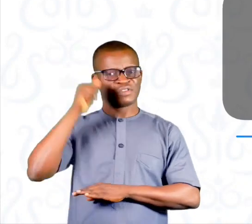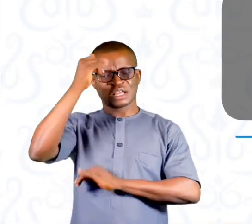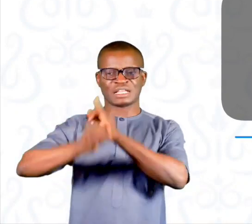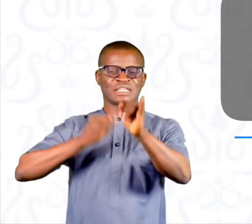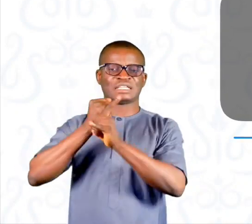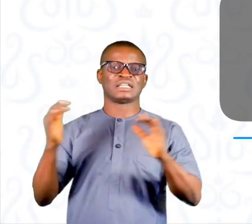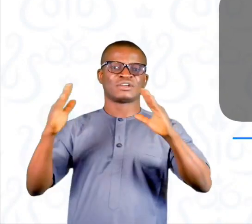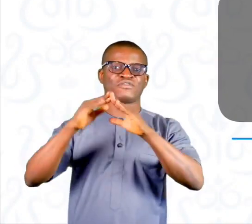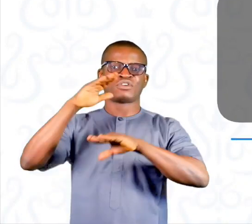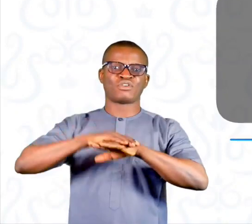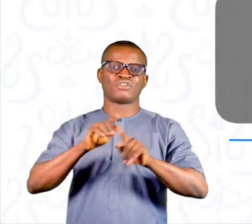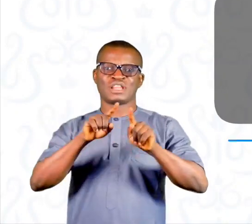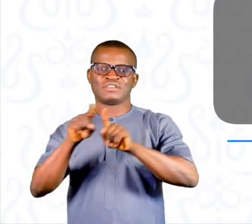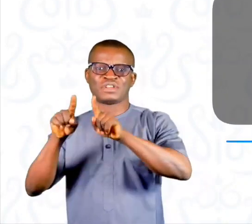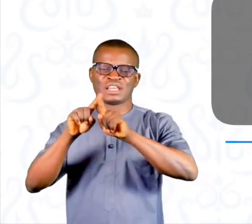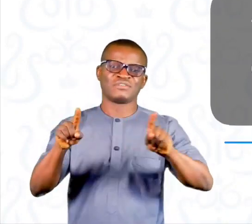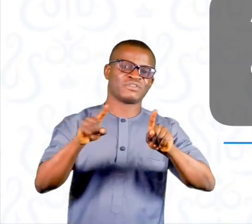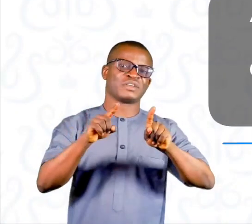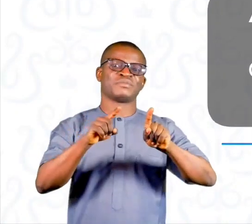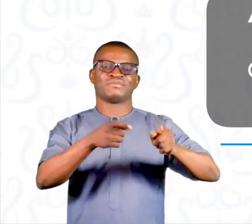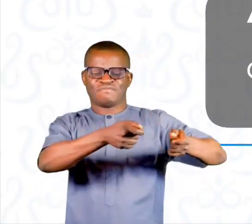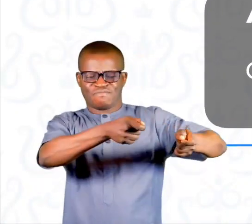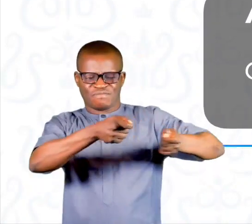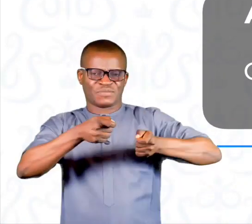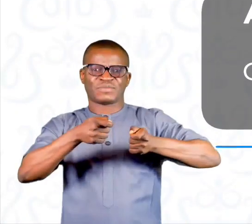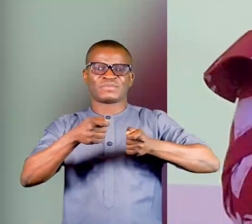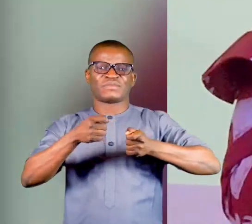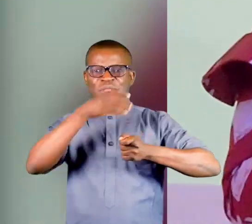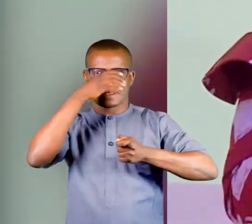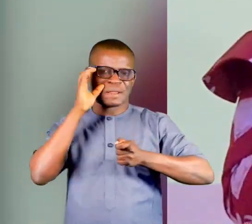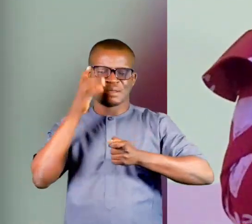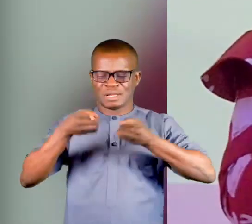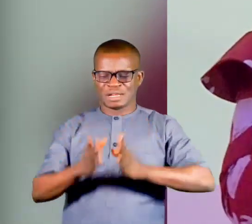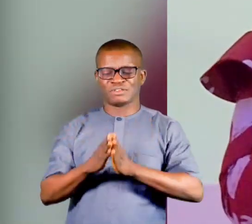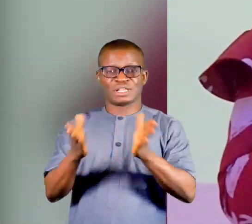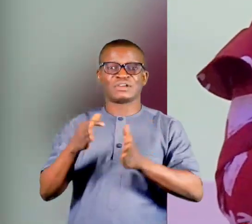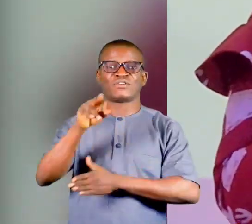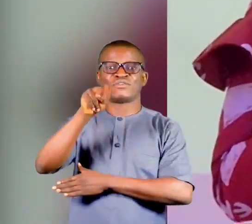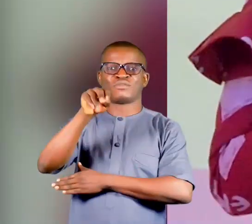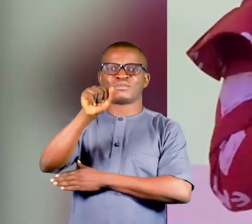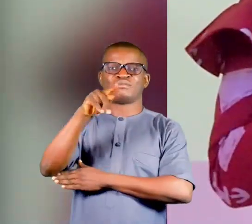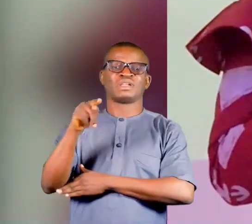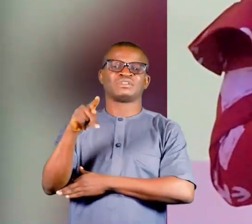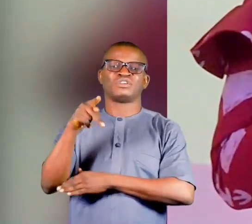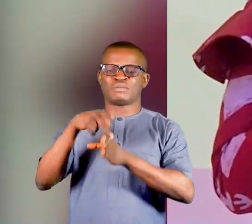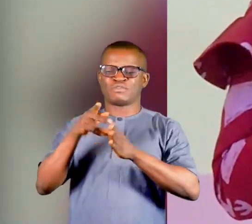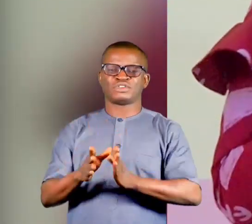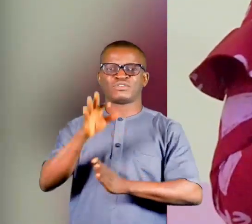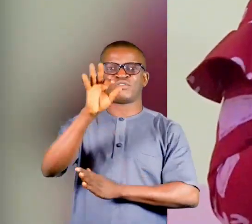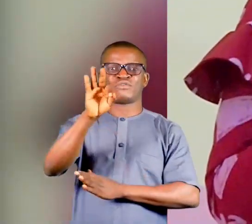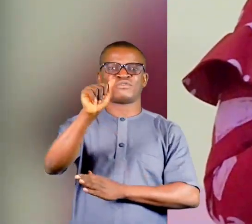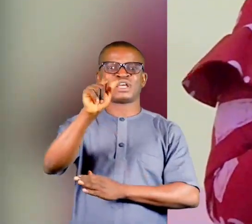African International Conference on Transnational Organized Crime. The Director-General of Naptip, Professor